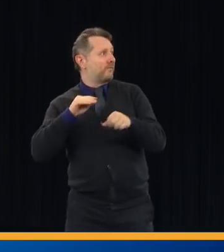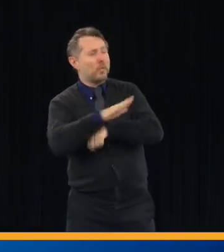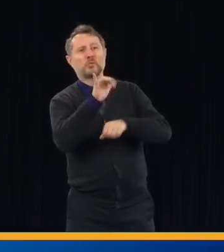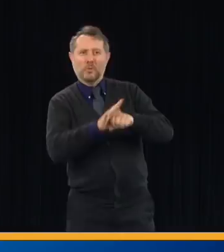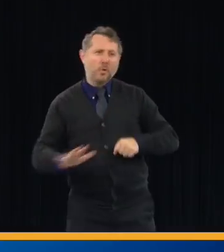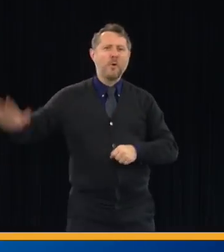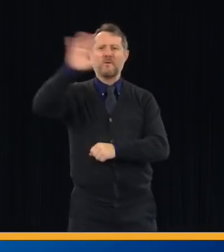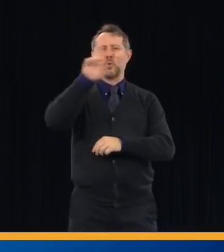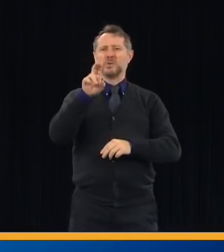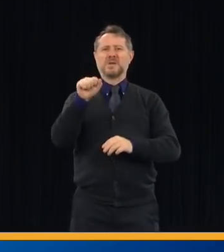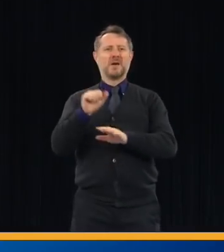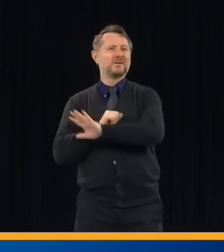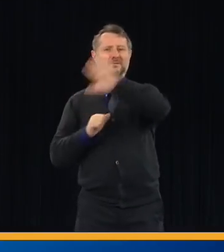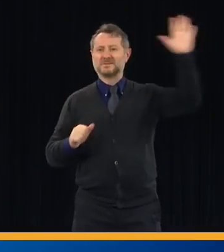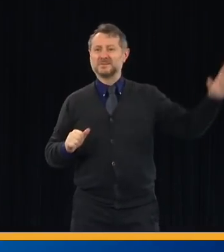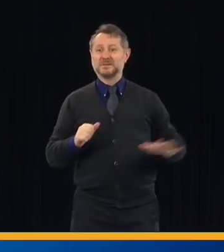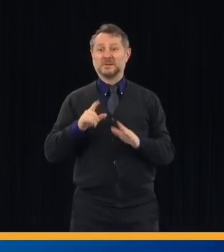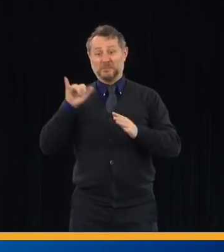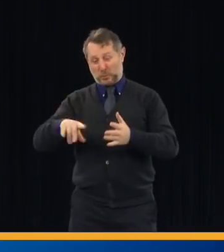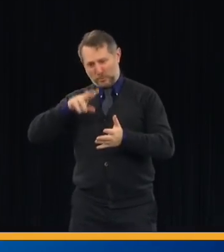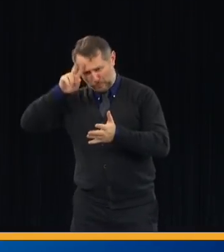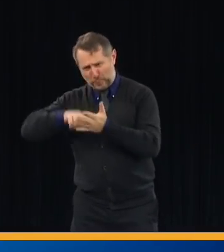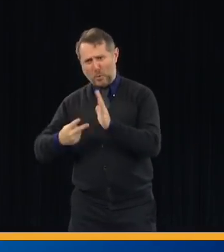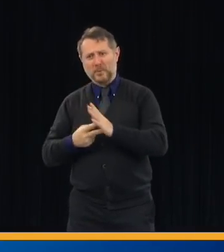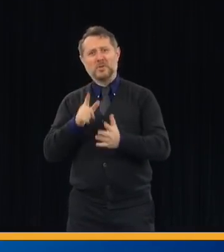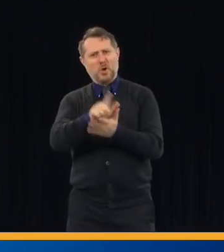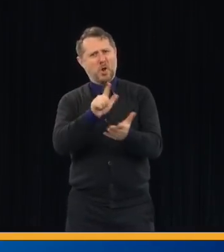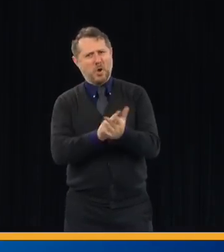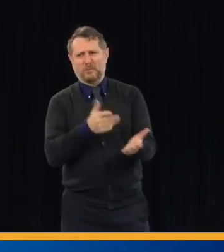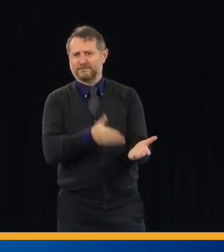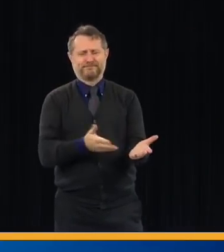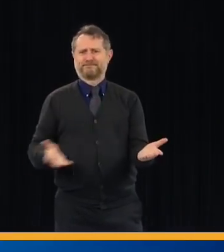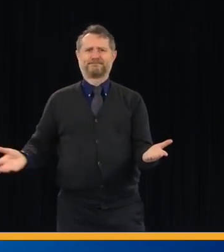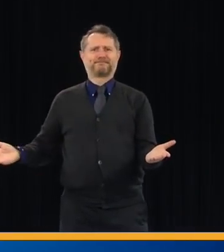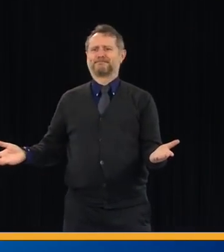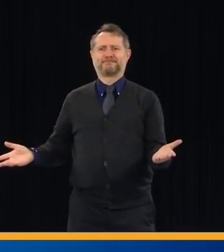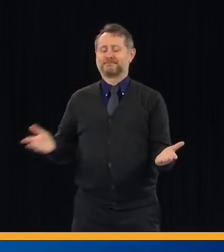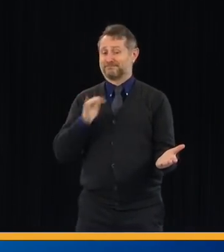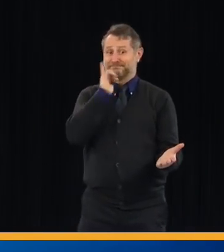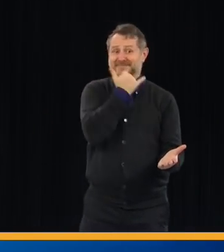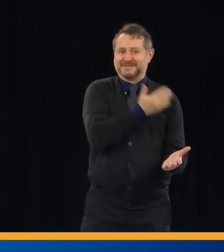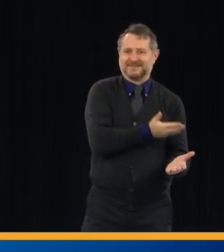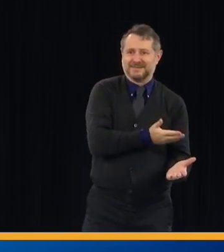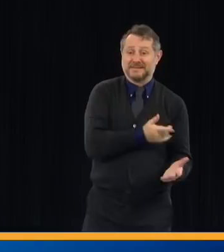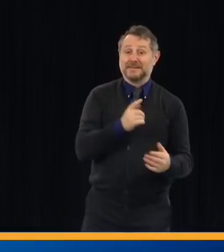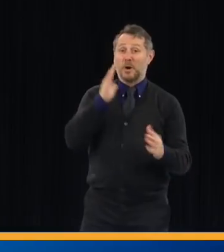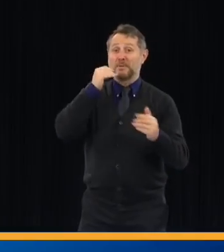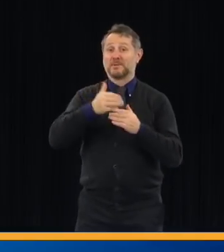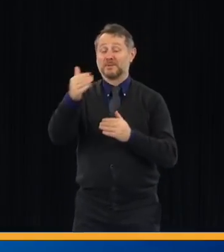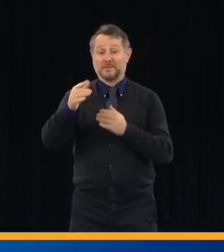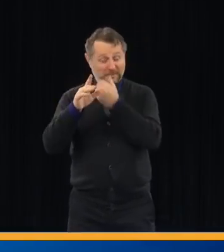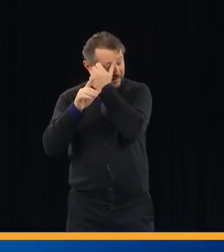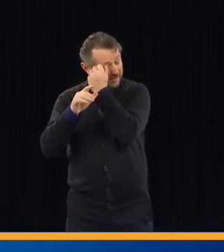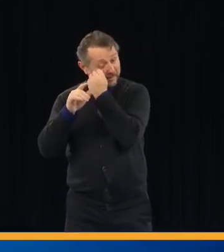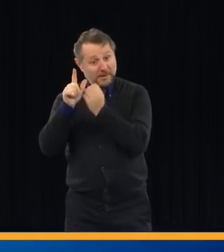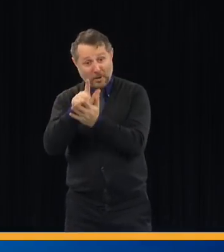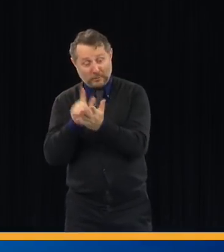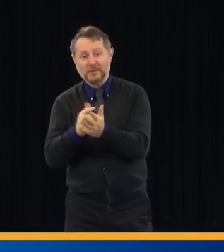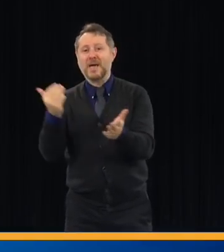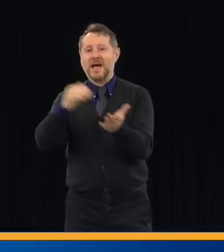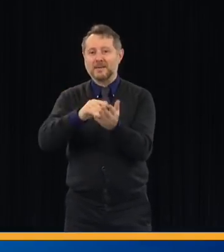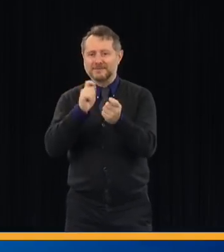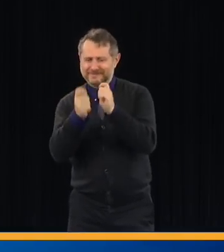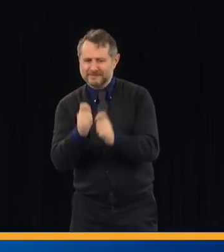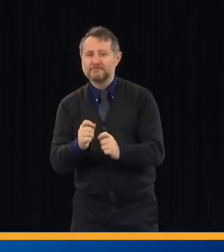that was the purpose of the legislation. It missed the mark. I hope they do it next time. A simple, easy way